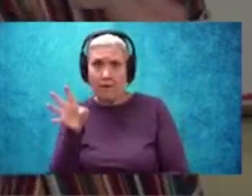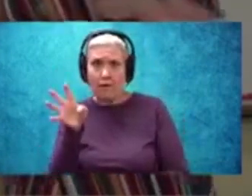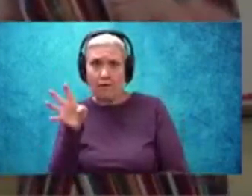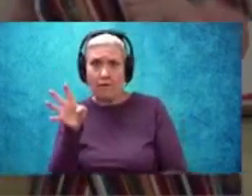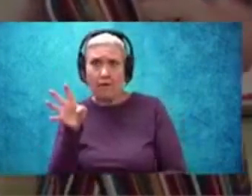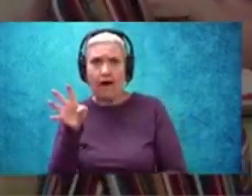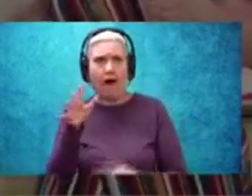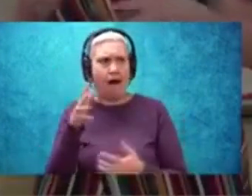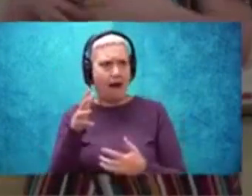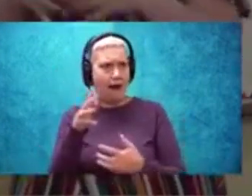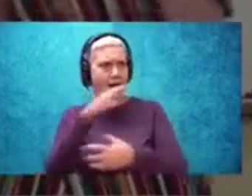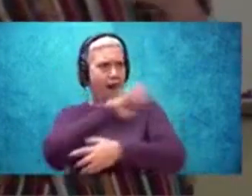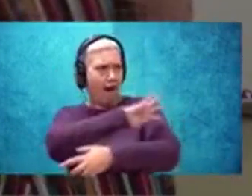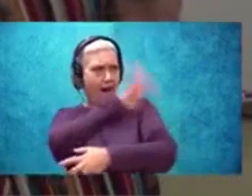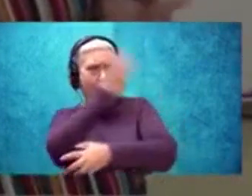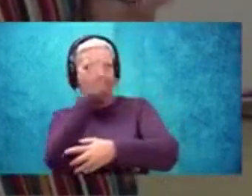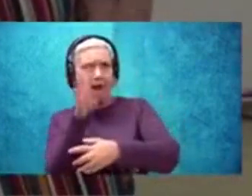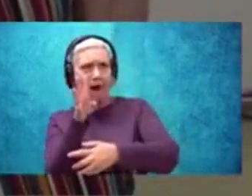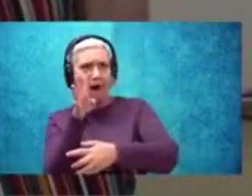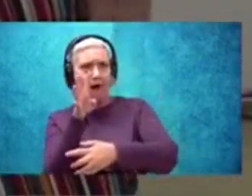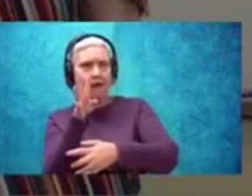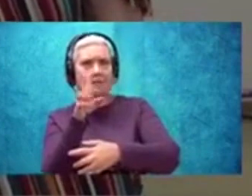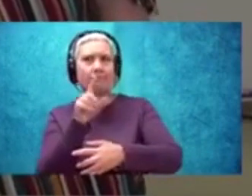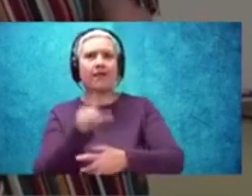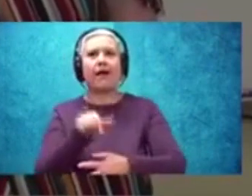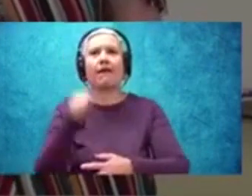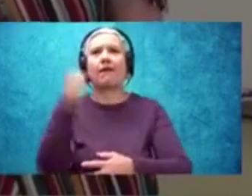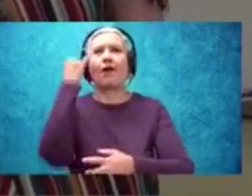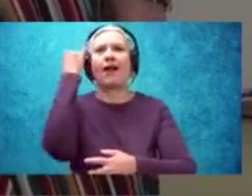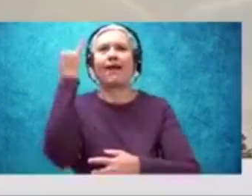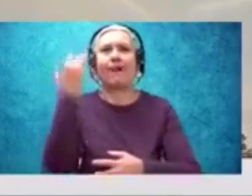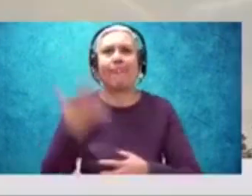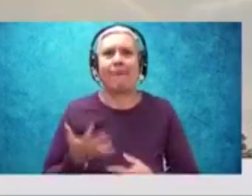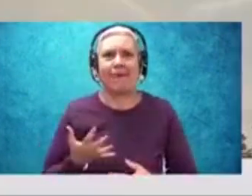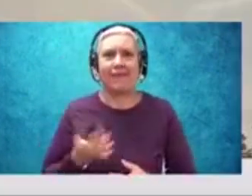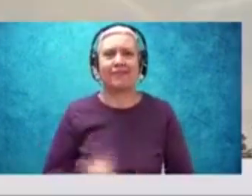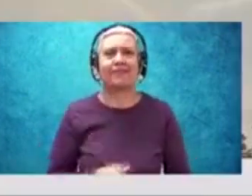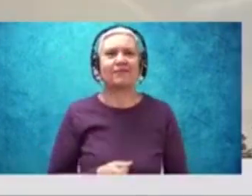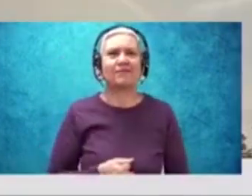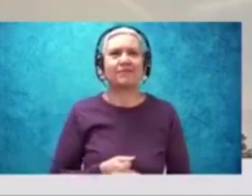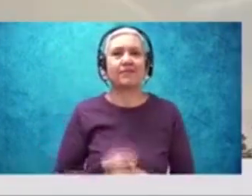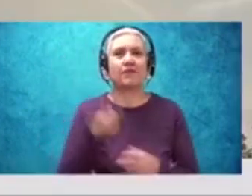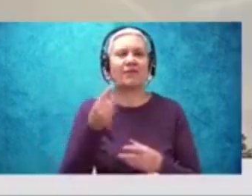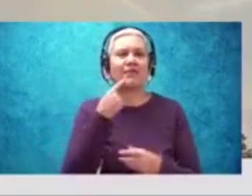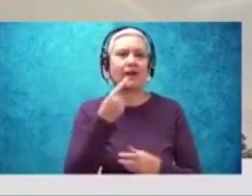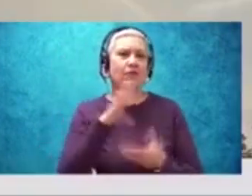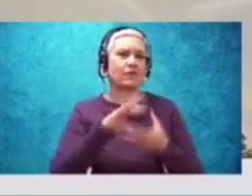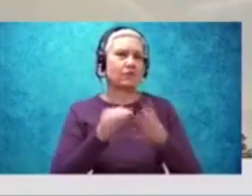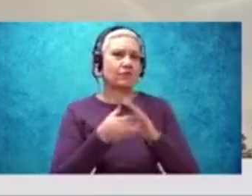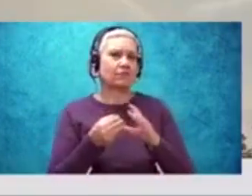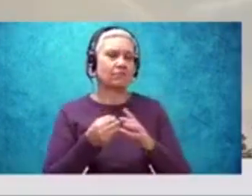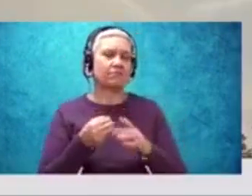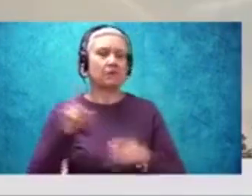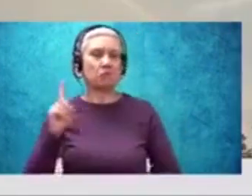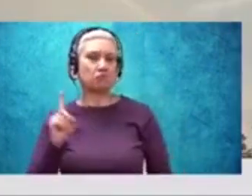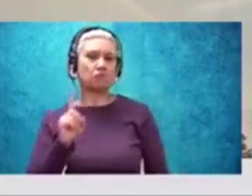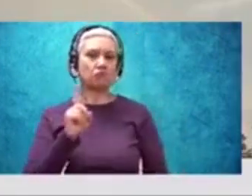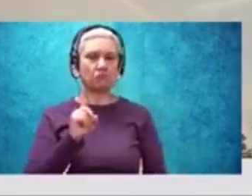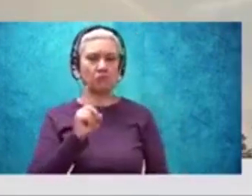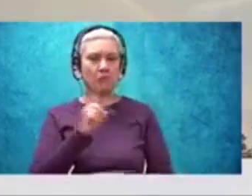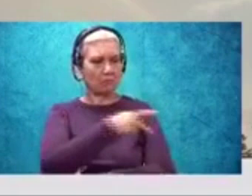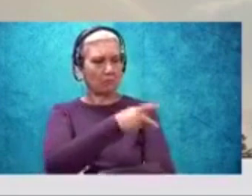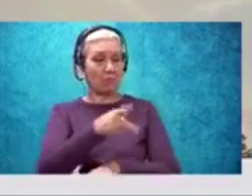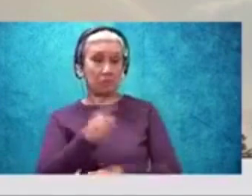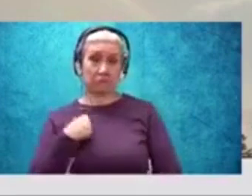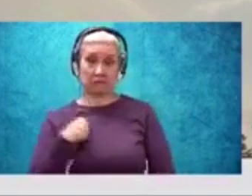all of a sudden, we get a whole nother idea here. So I want to tell you a little story. I was walking through the park the other